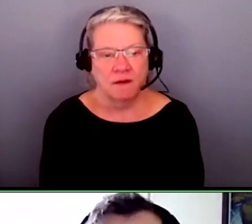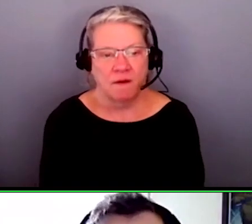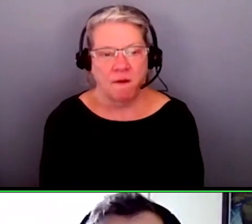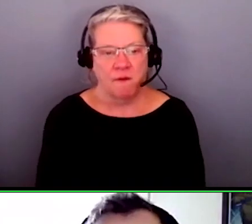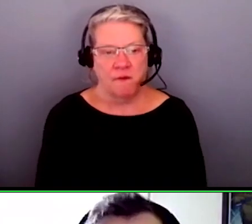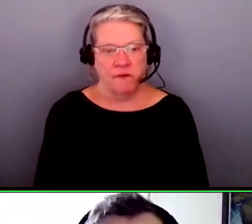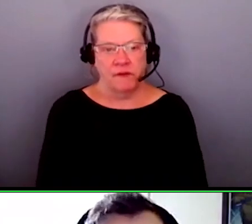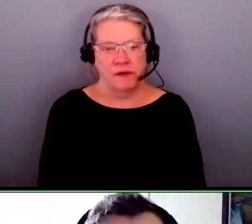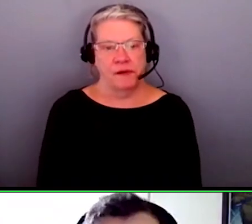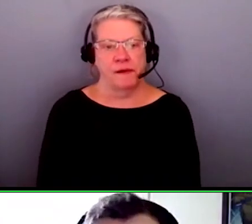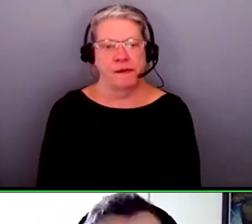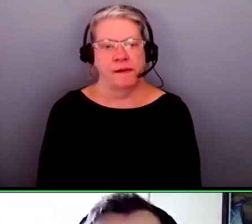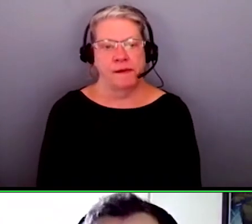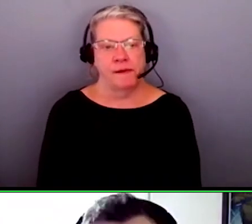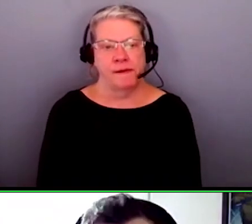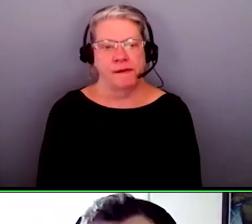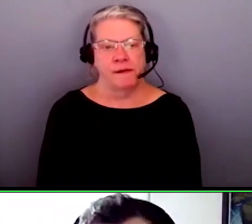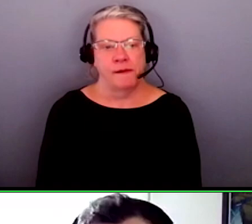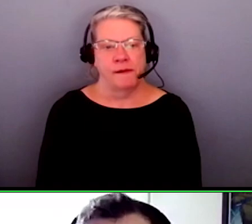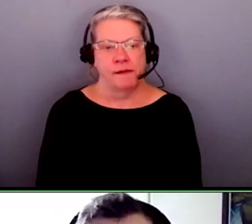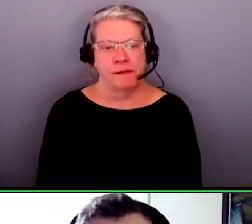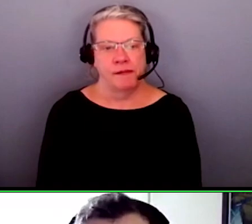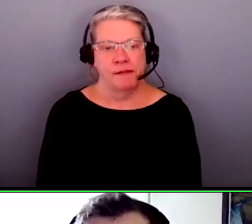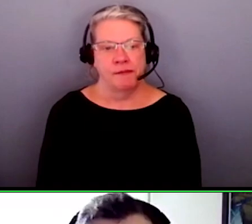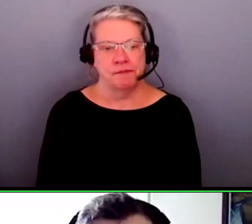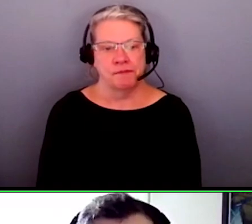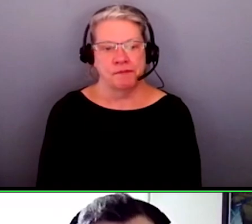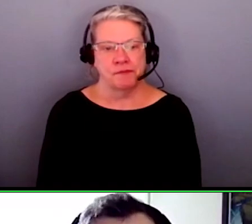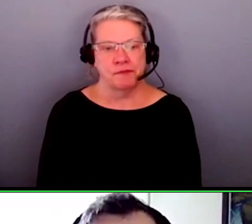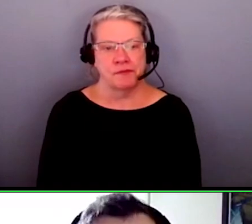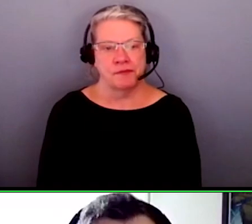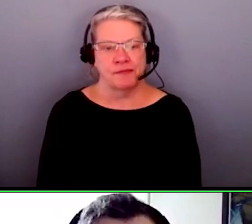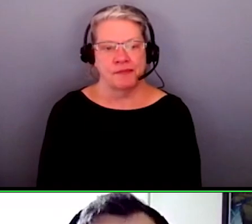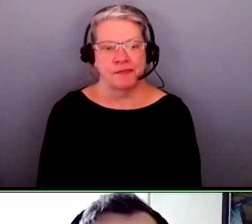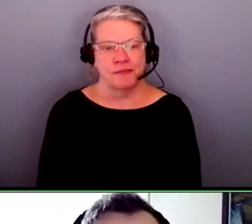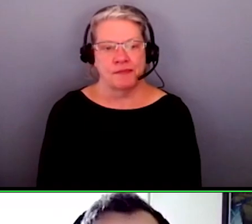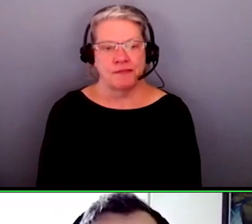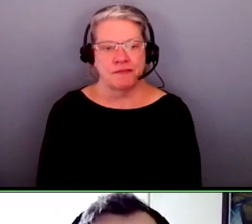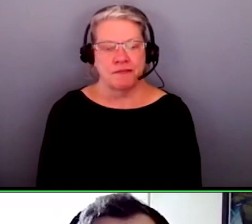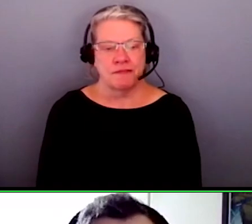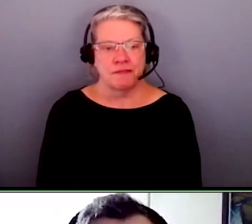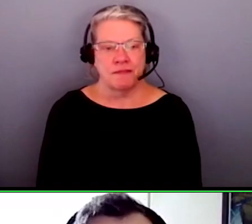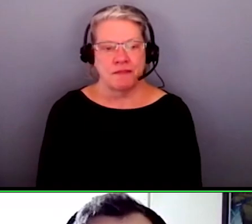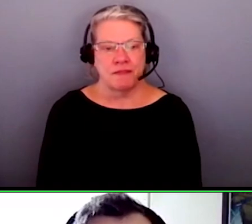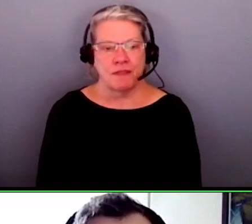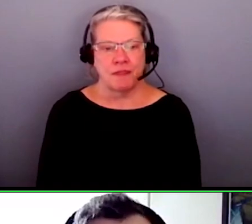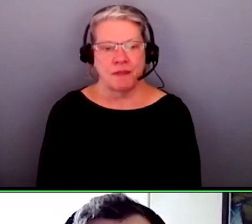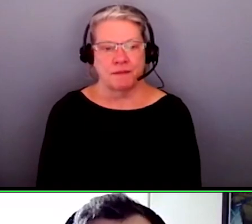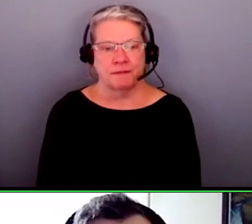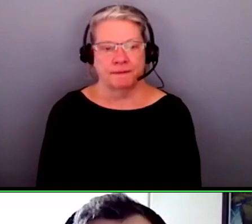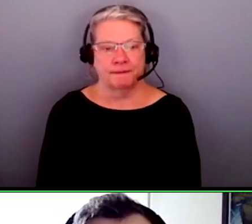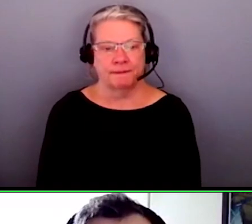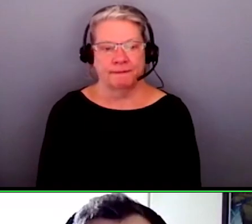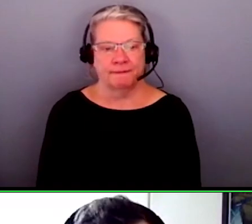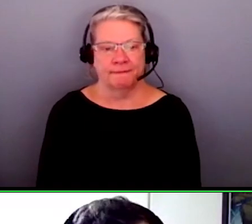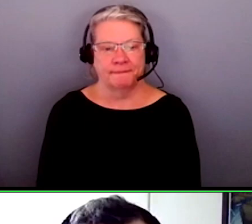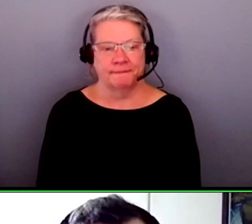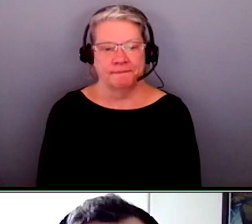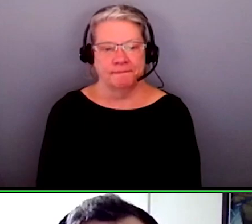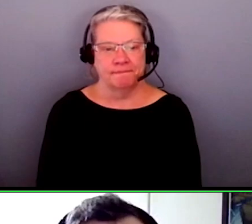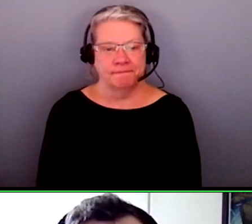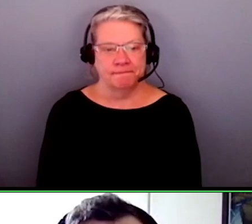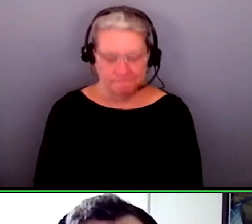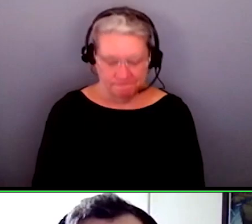will get out and people will come through, you will have no shortage of ID patients, which you're not going to enjoy waiting to, you know, getting with